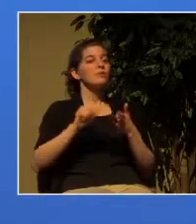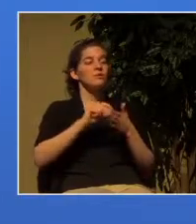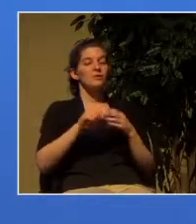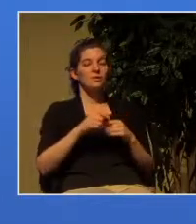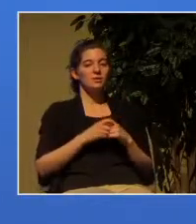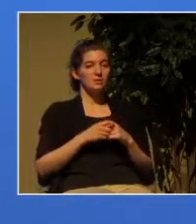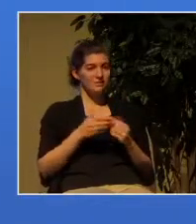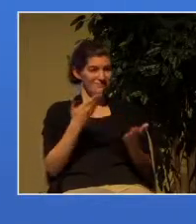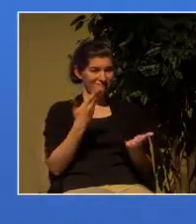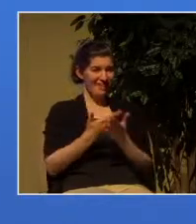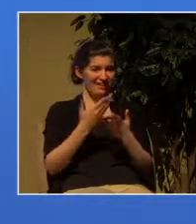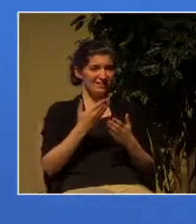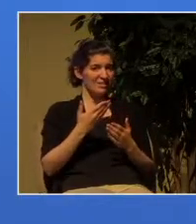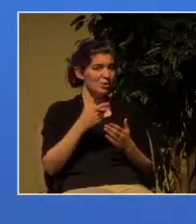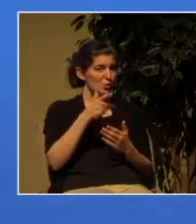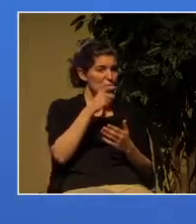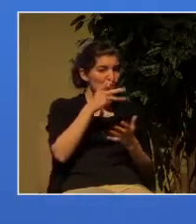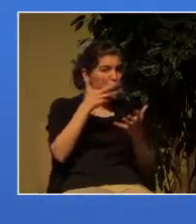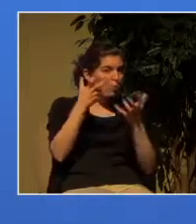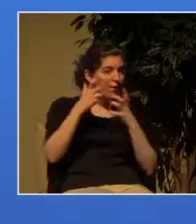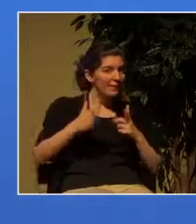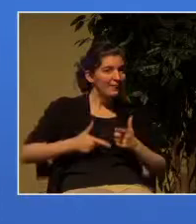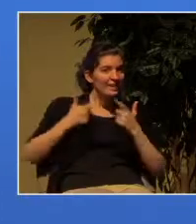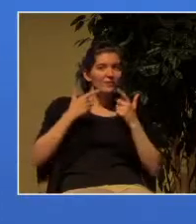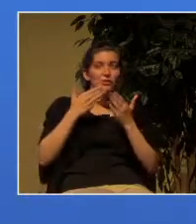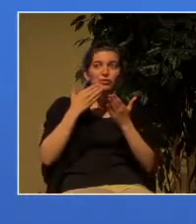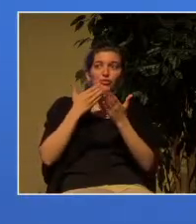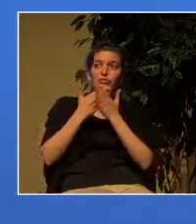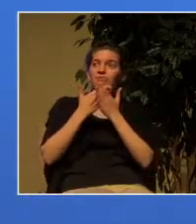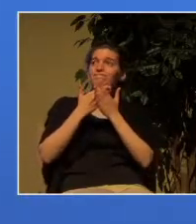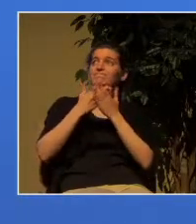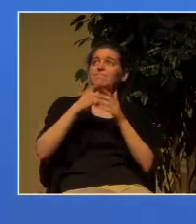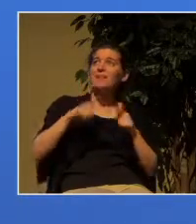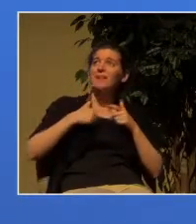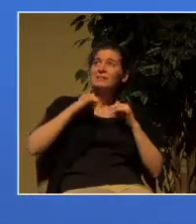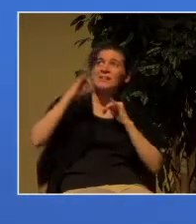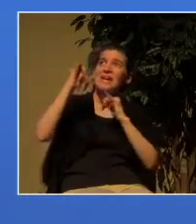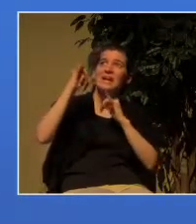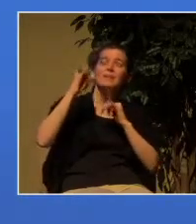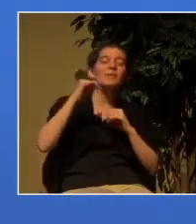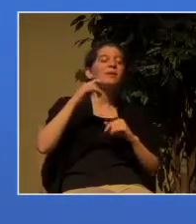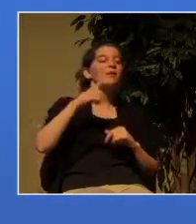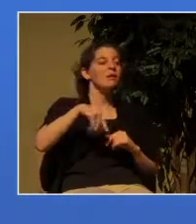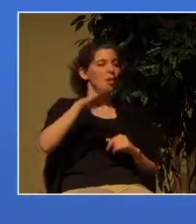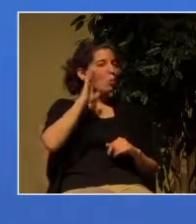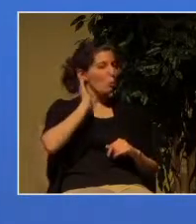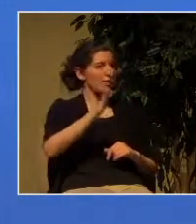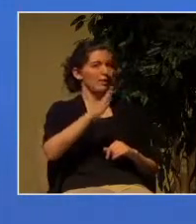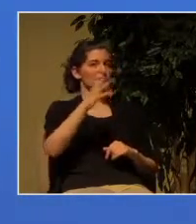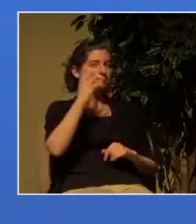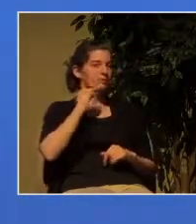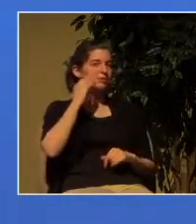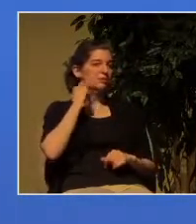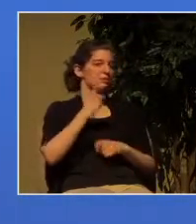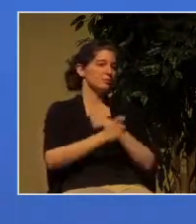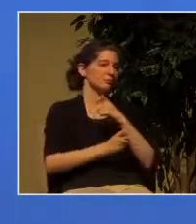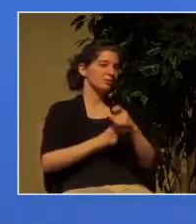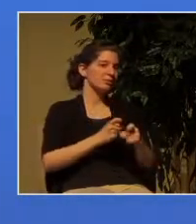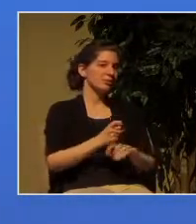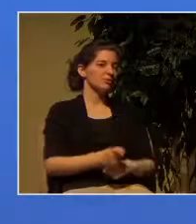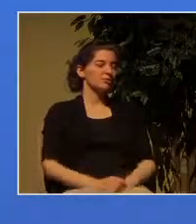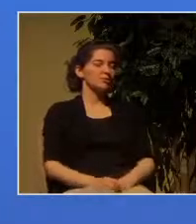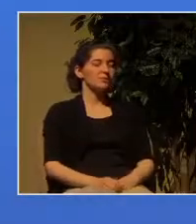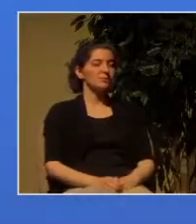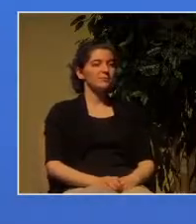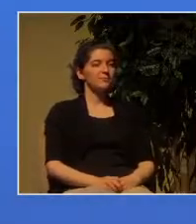will be persecuted and the question is of course why does God